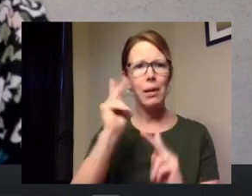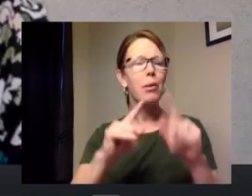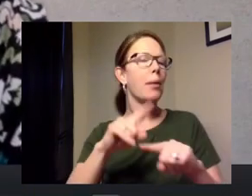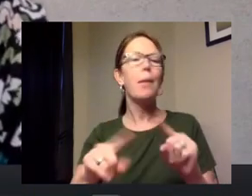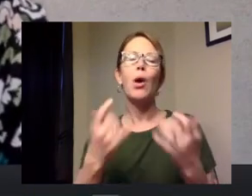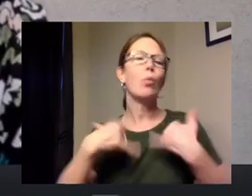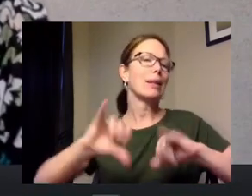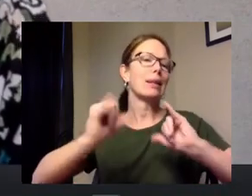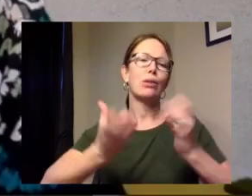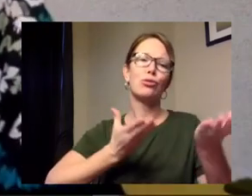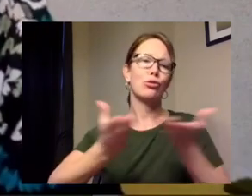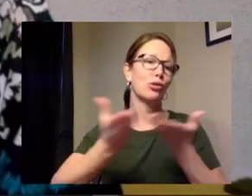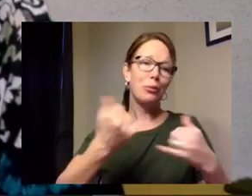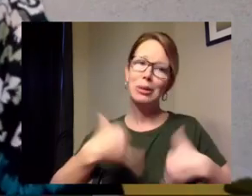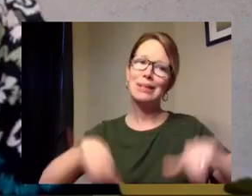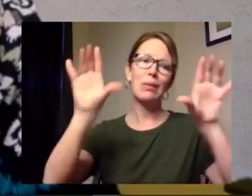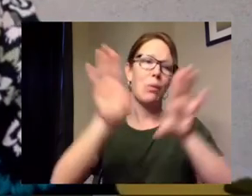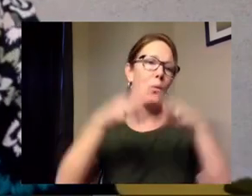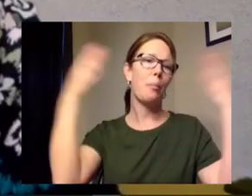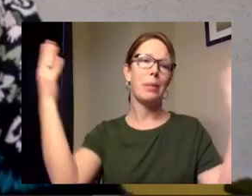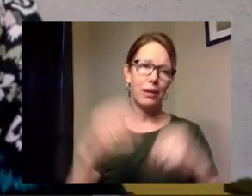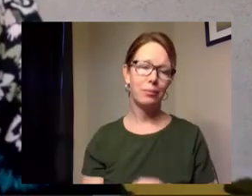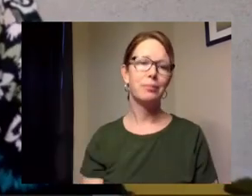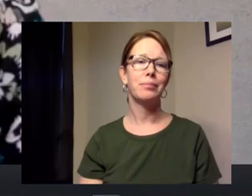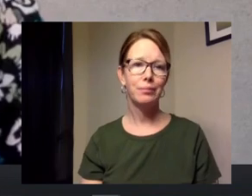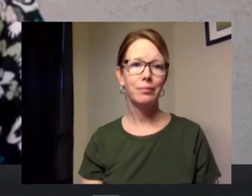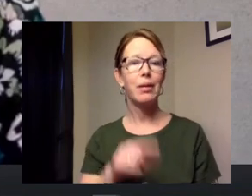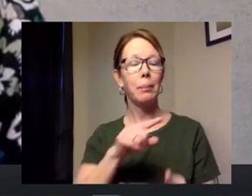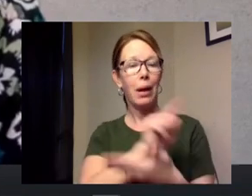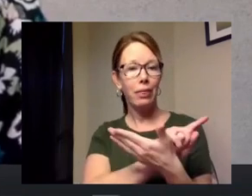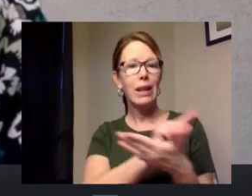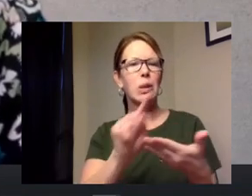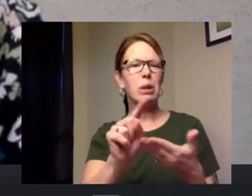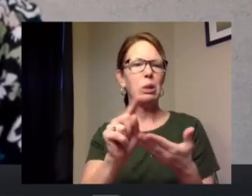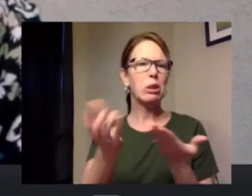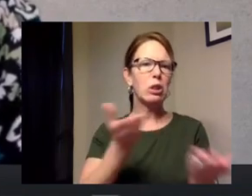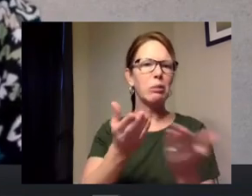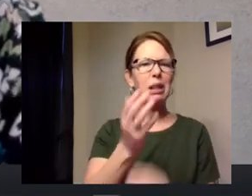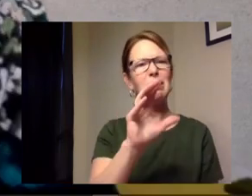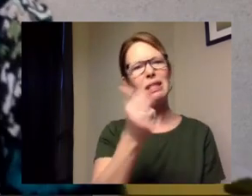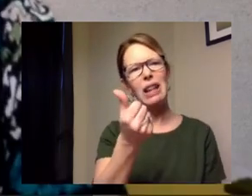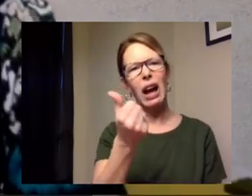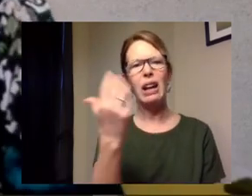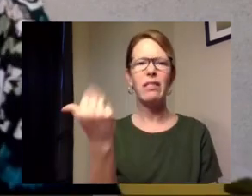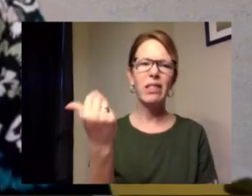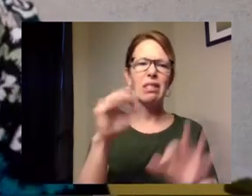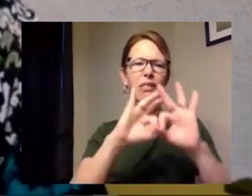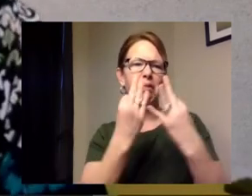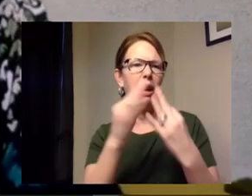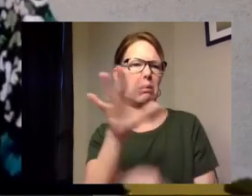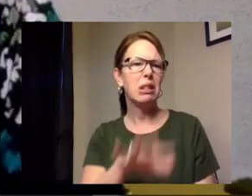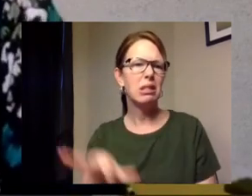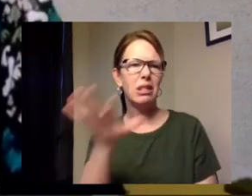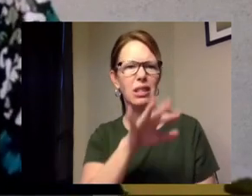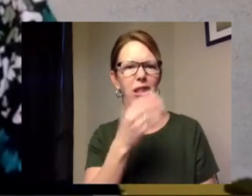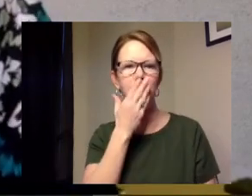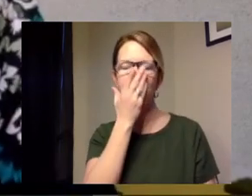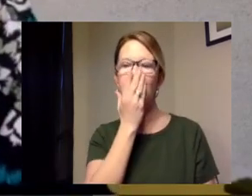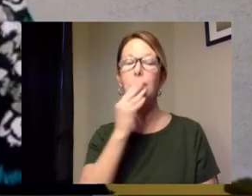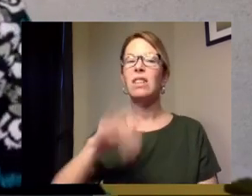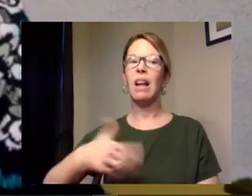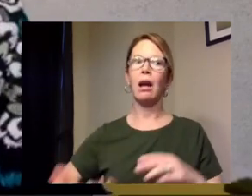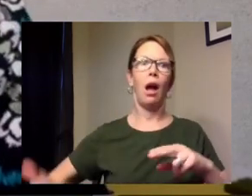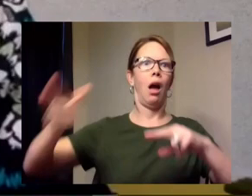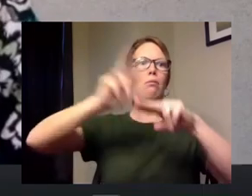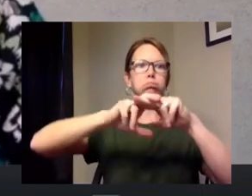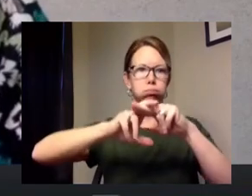serve about 12 to 15 families this week so we haven't gotten um an increase yet in